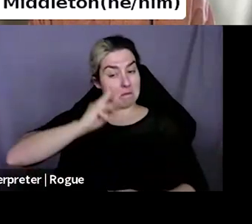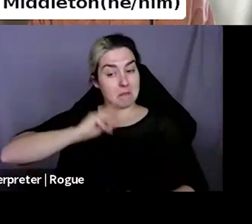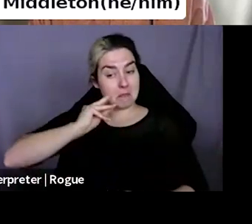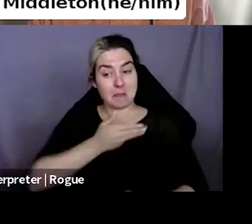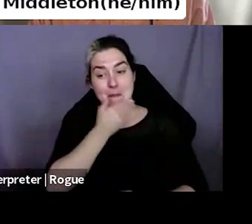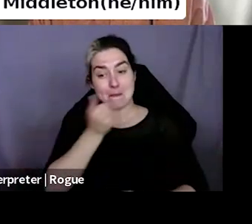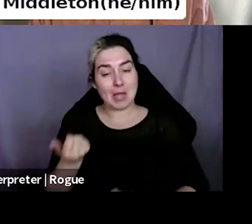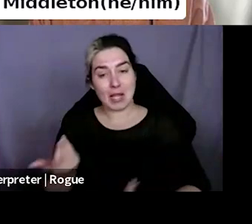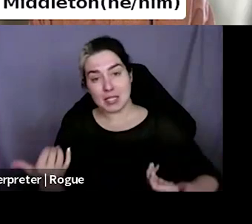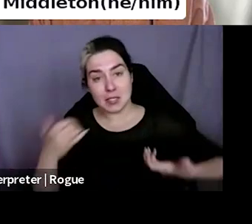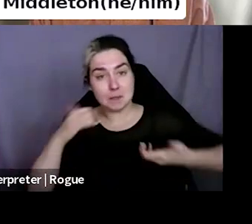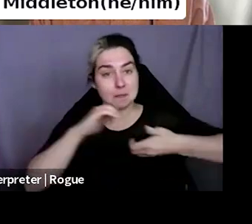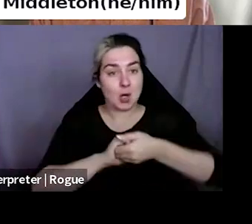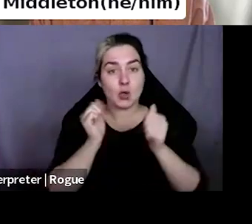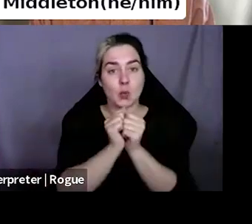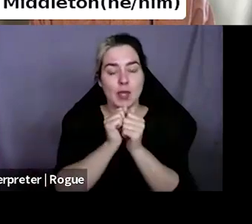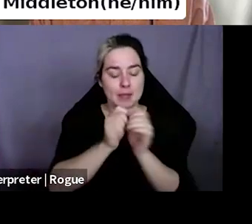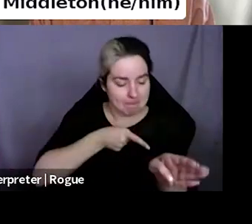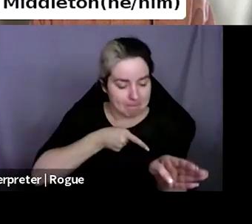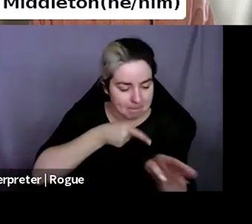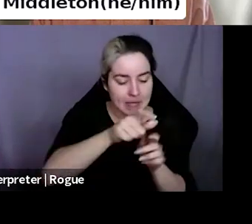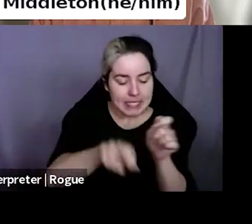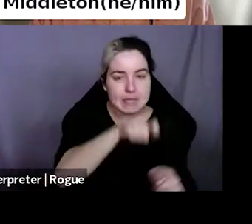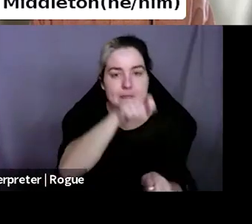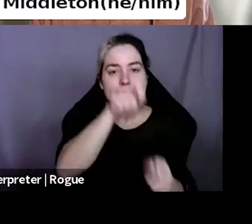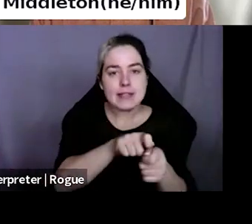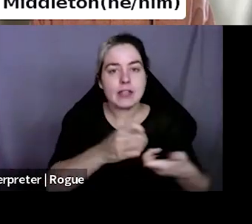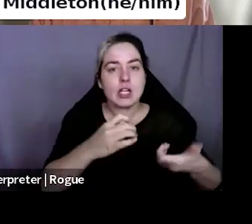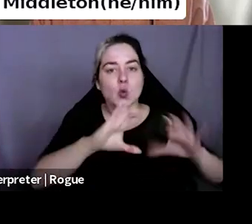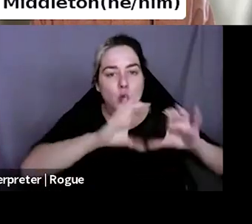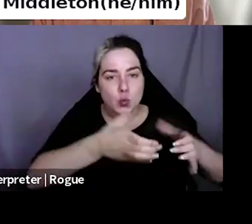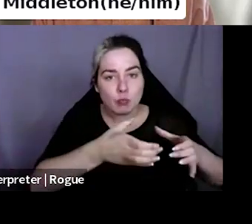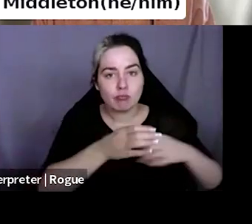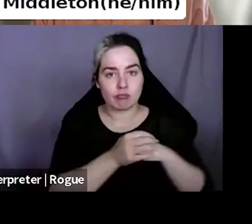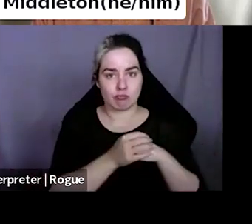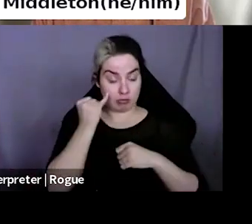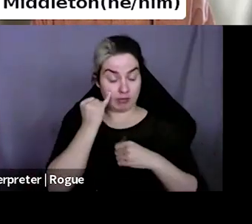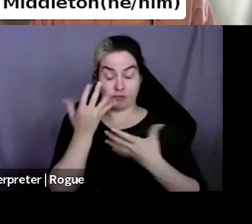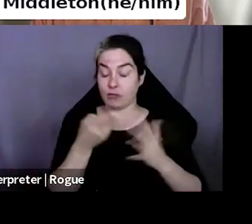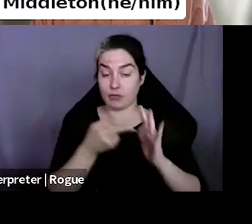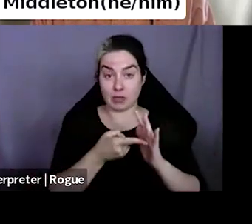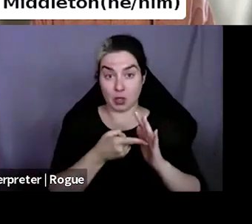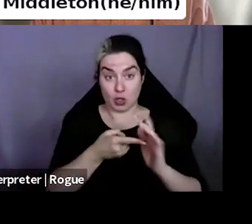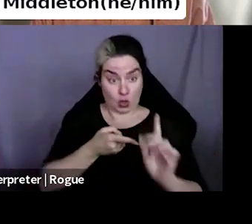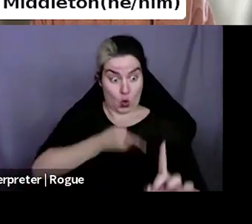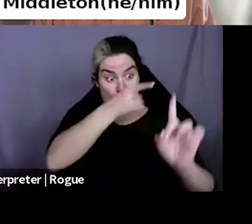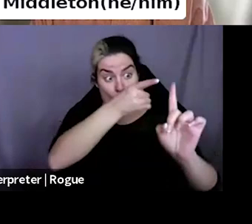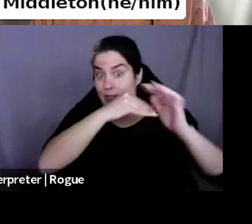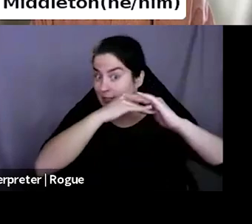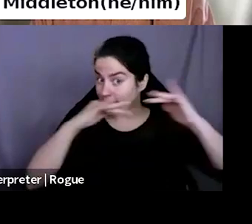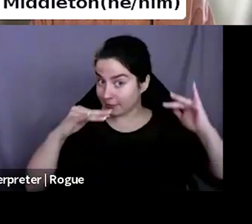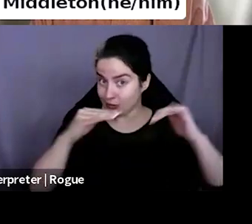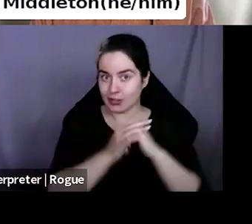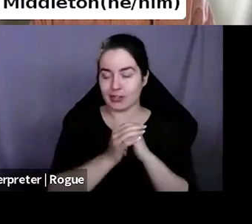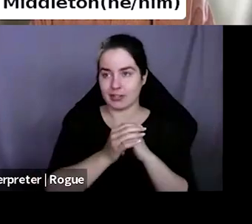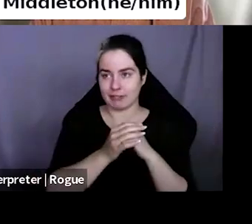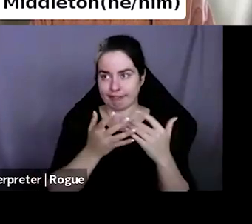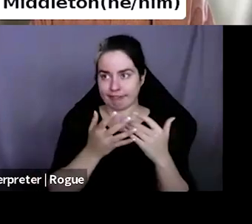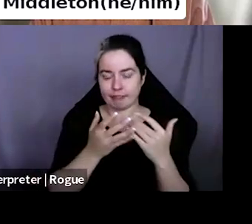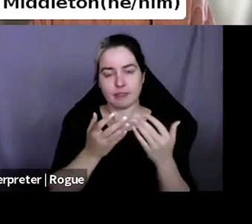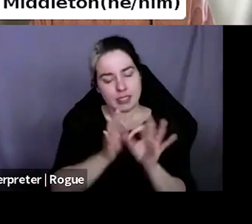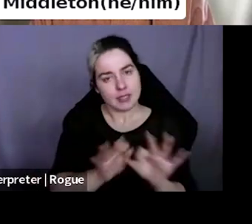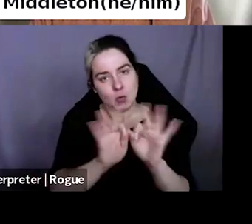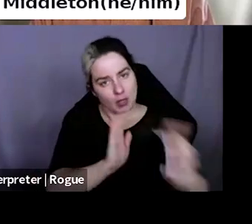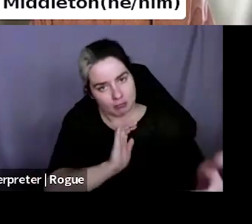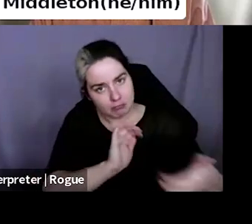specific groups, especially when you're trying to go for diversity. We have a large indigenous population in